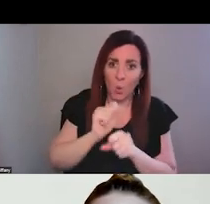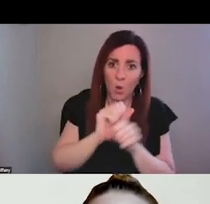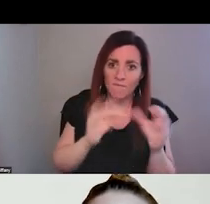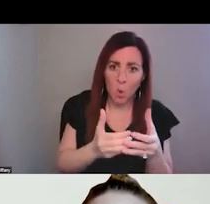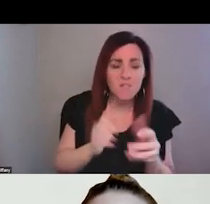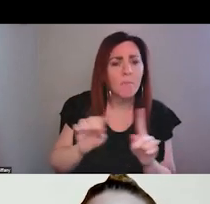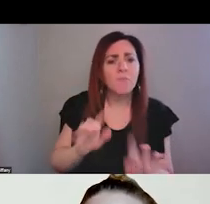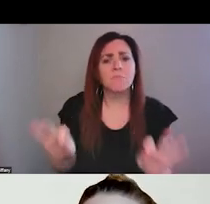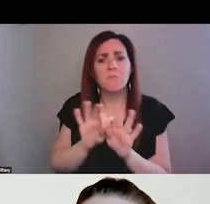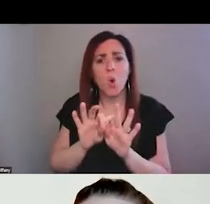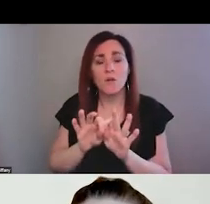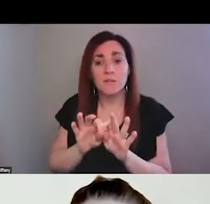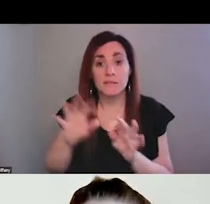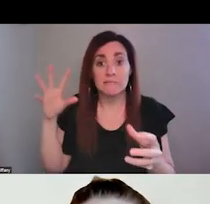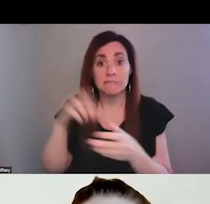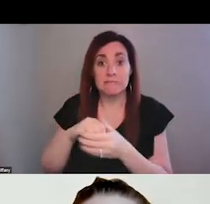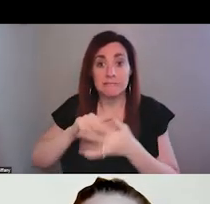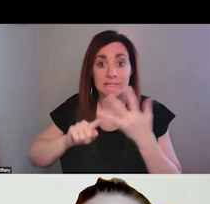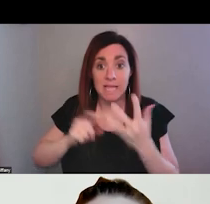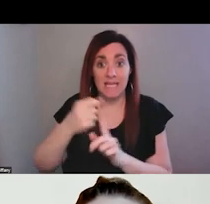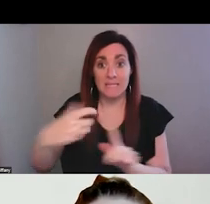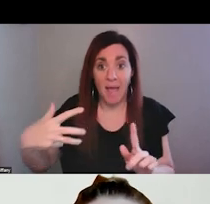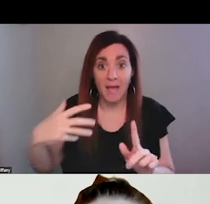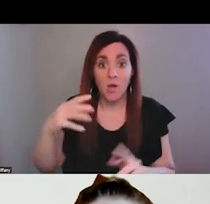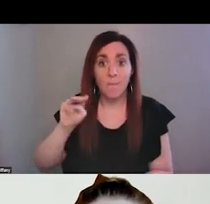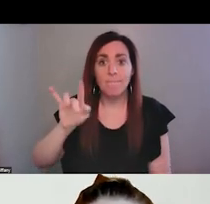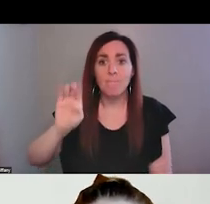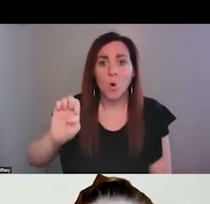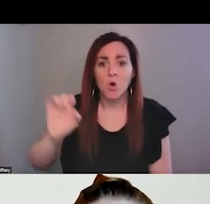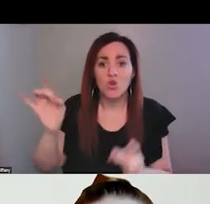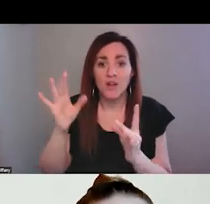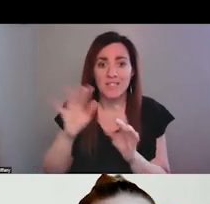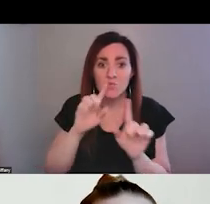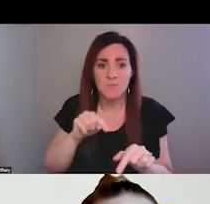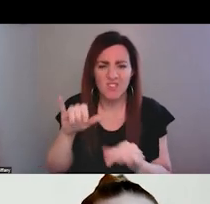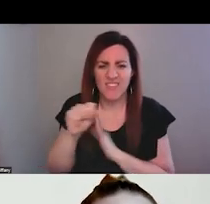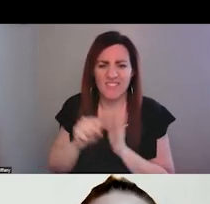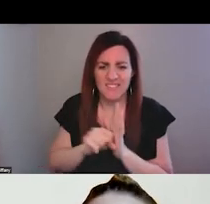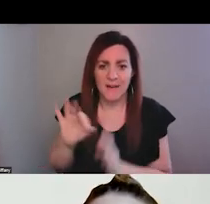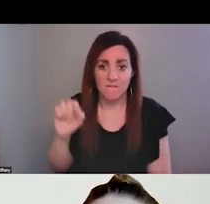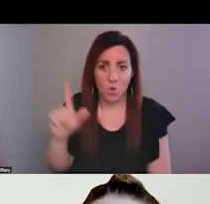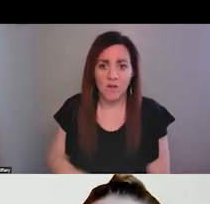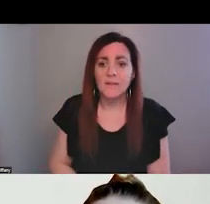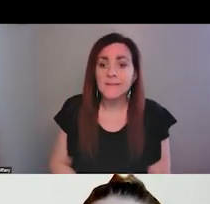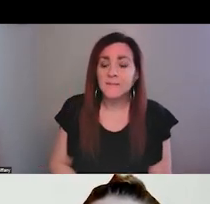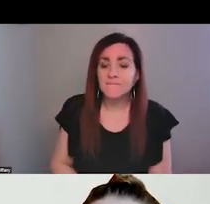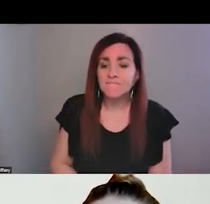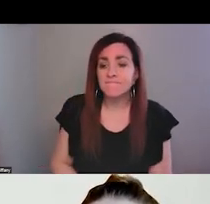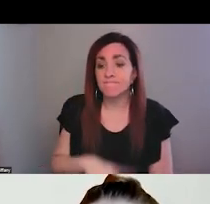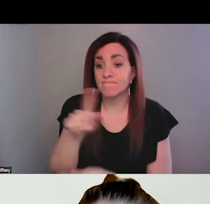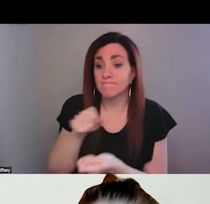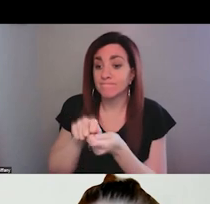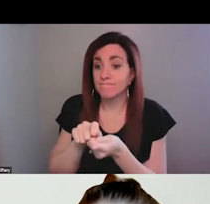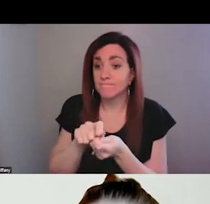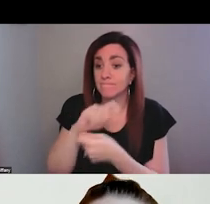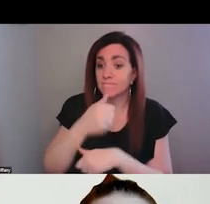great provisions in there to improve and expand mobile crisis response in the state. Uh, specifically it, uh, creates